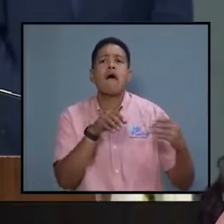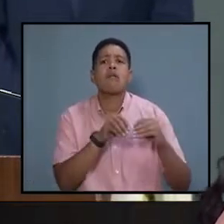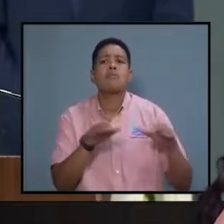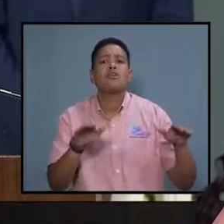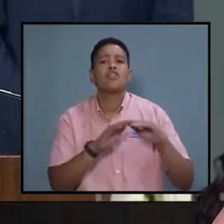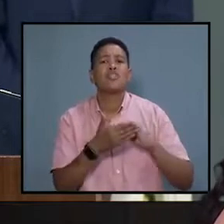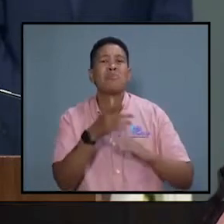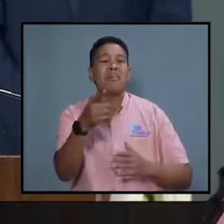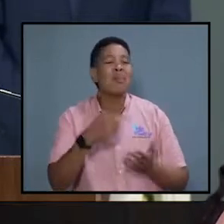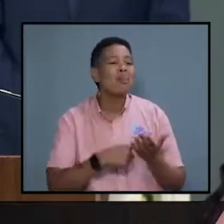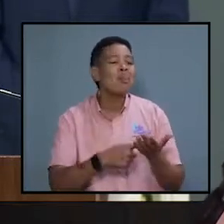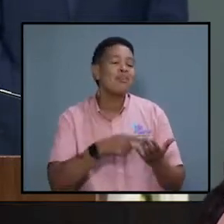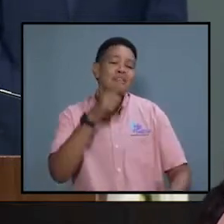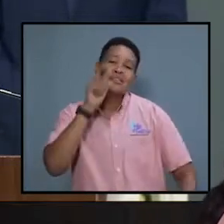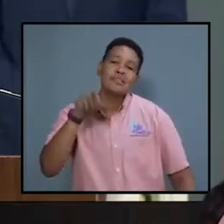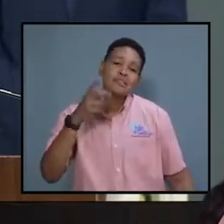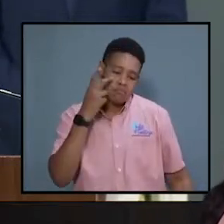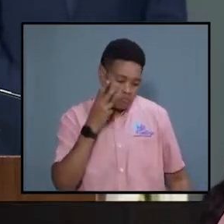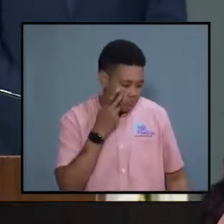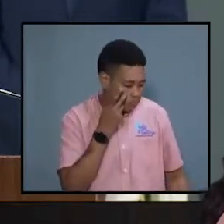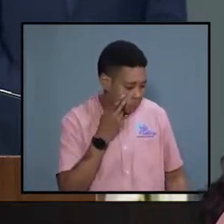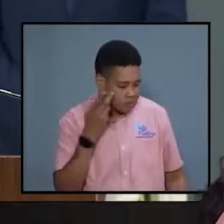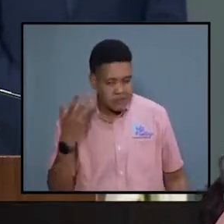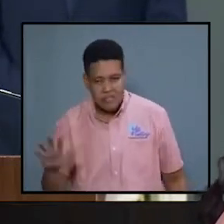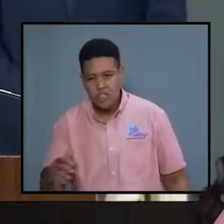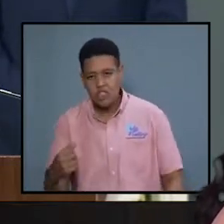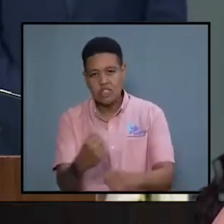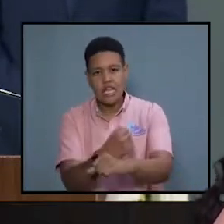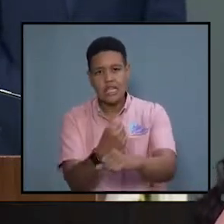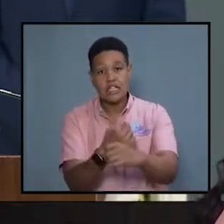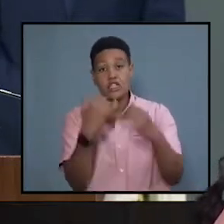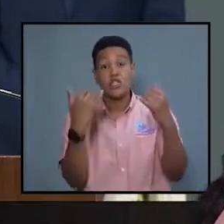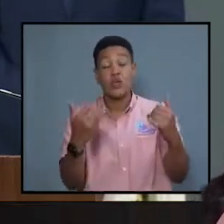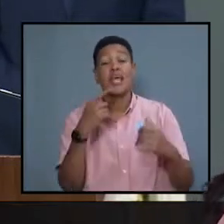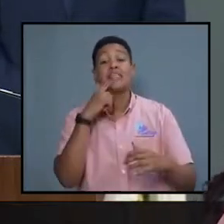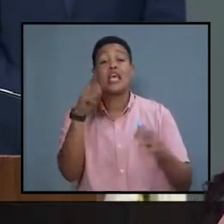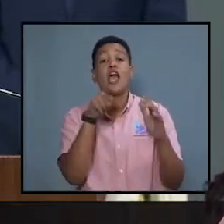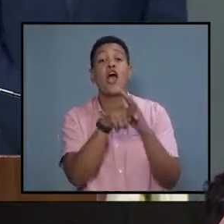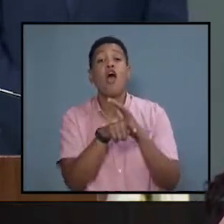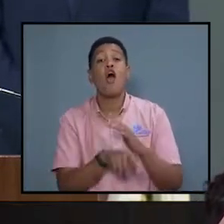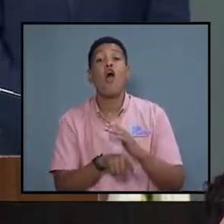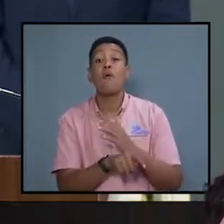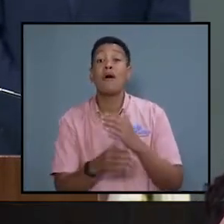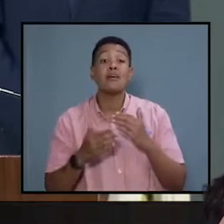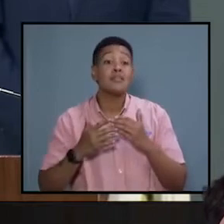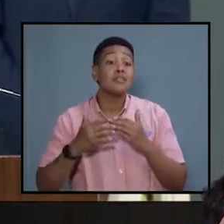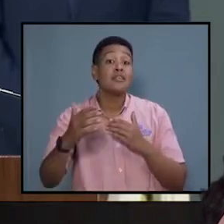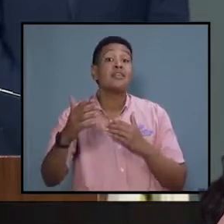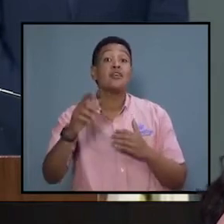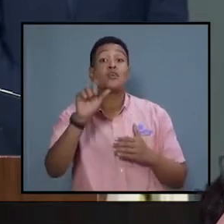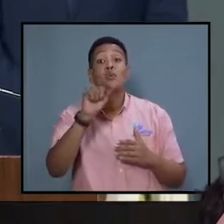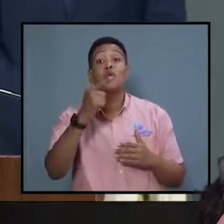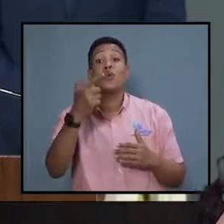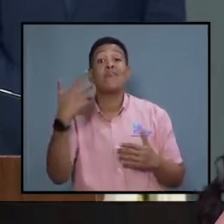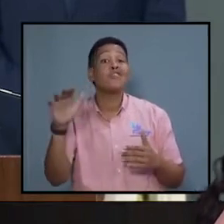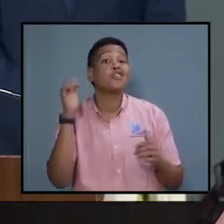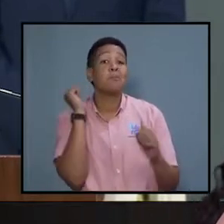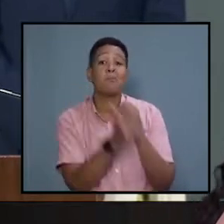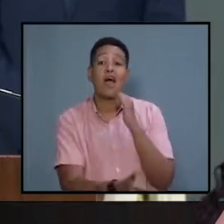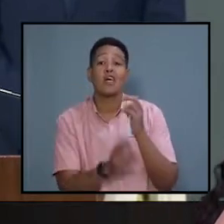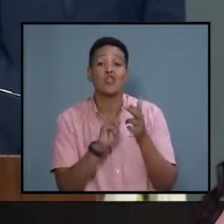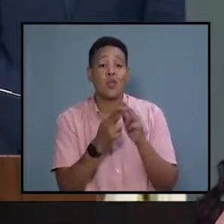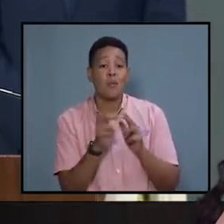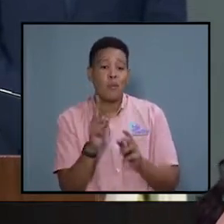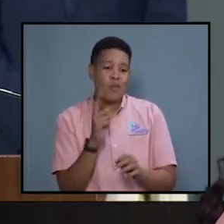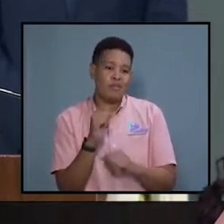Westmoreland, especially the number of murders being committed, Minister of National Security, Dr. Horace Chang, has